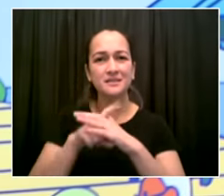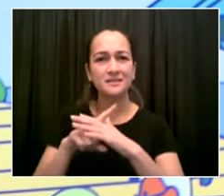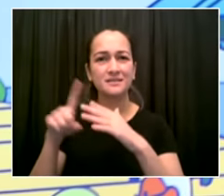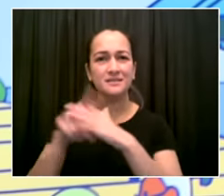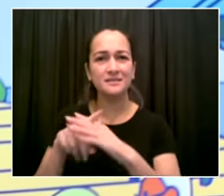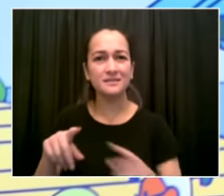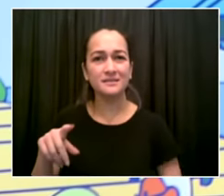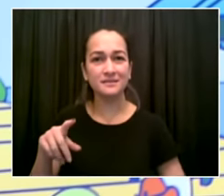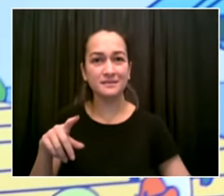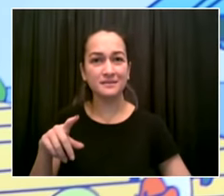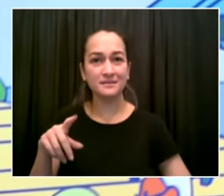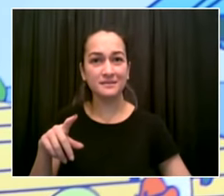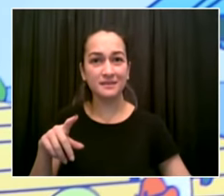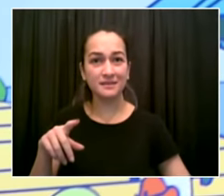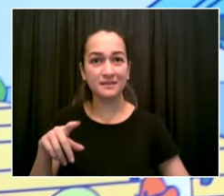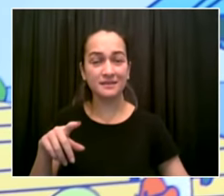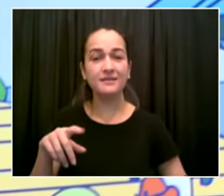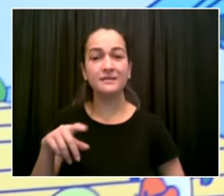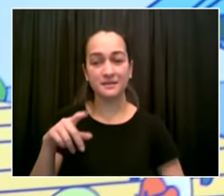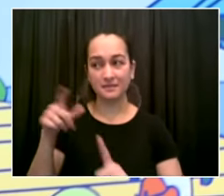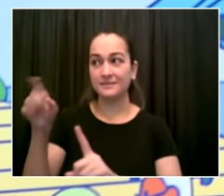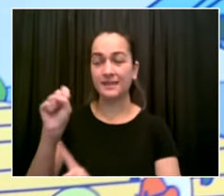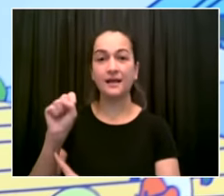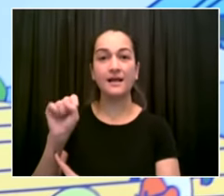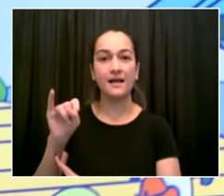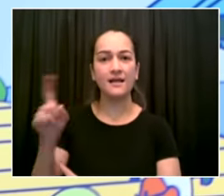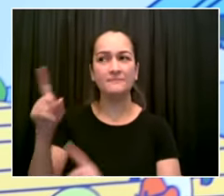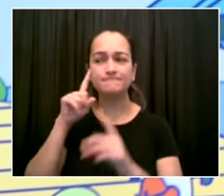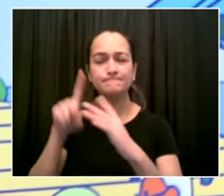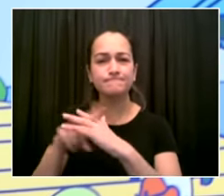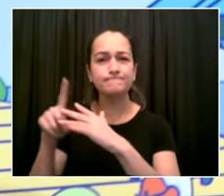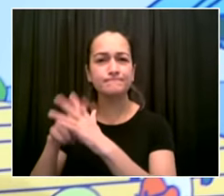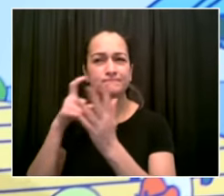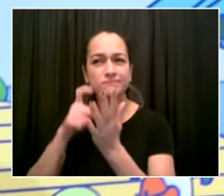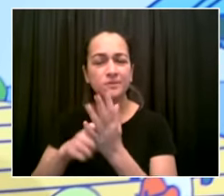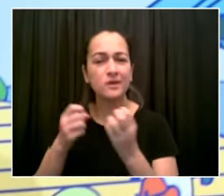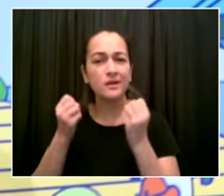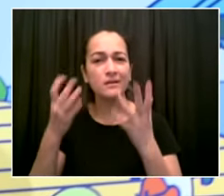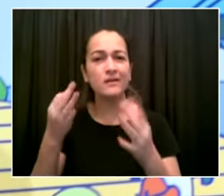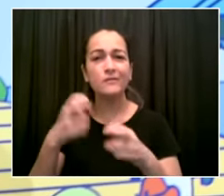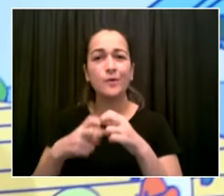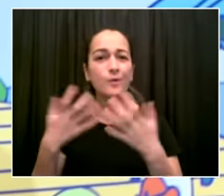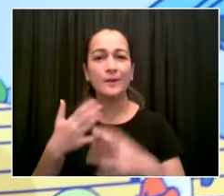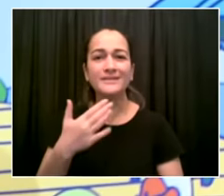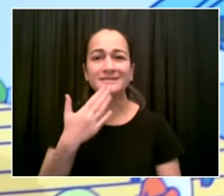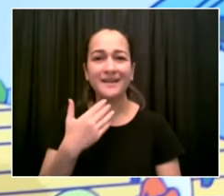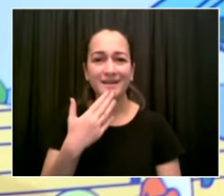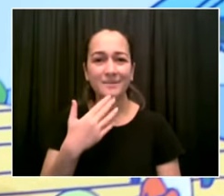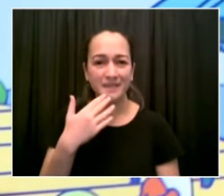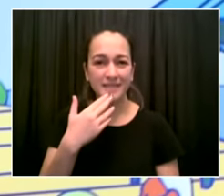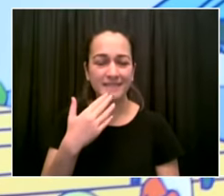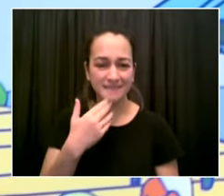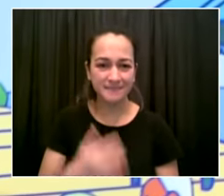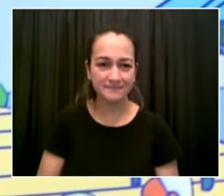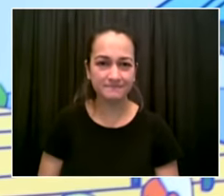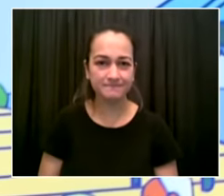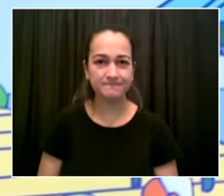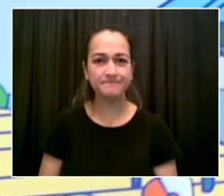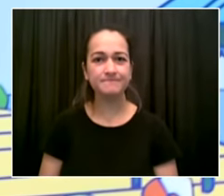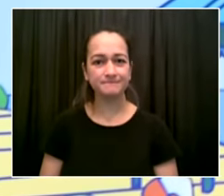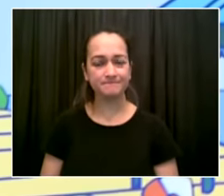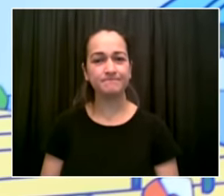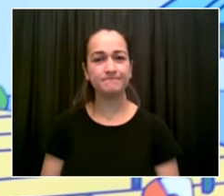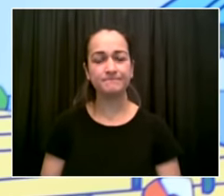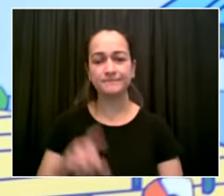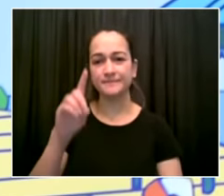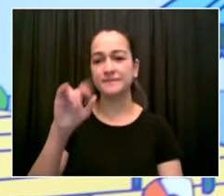people don't have a place to go to get help or don't know where to turn to get help or the help isn't available the way they need it and